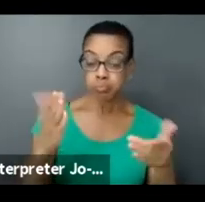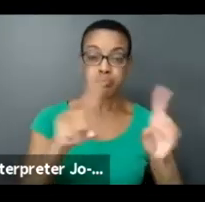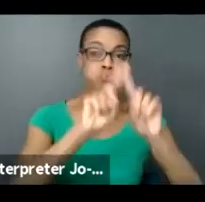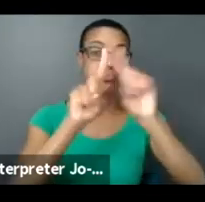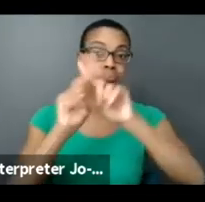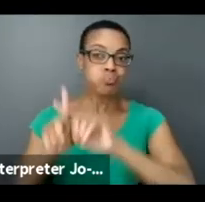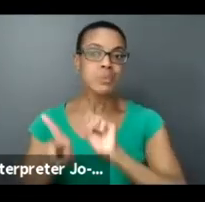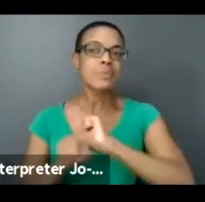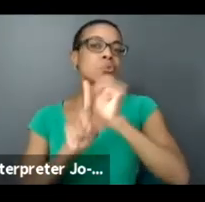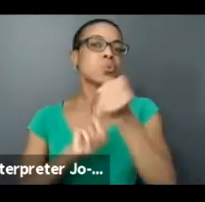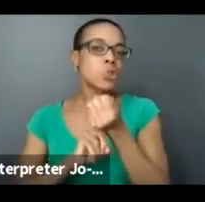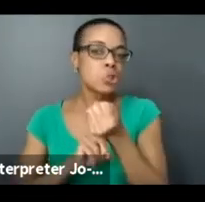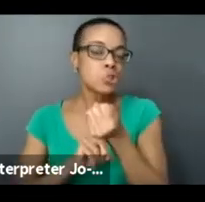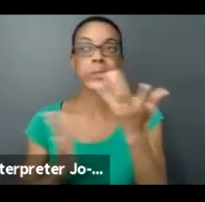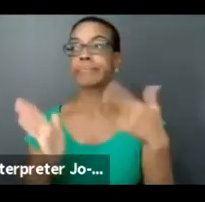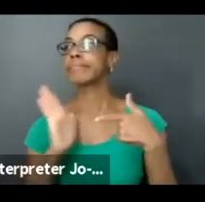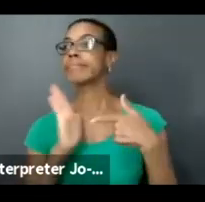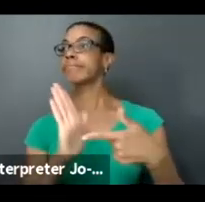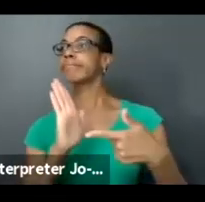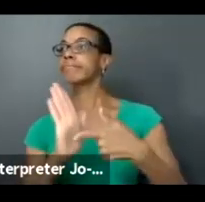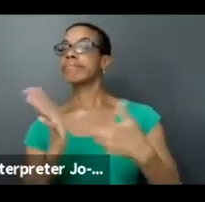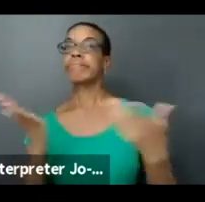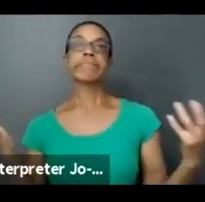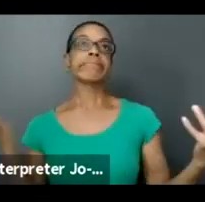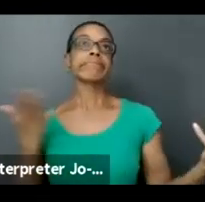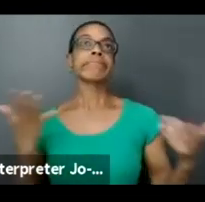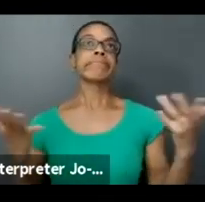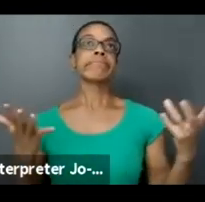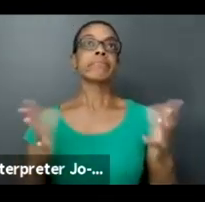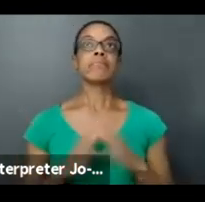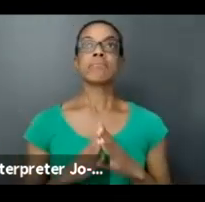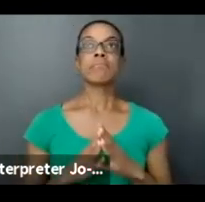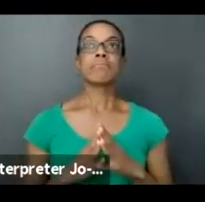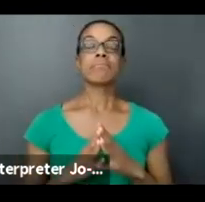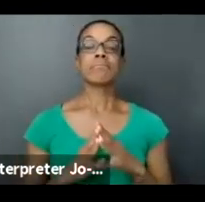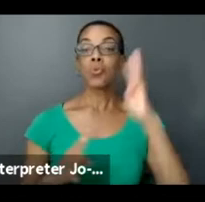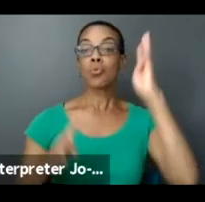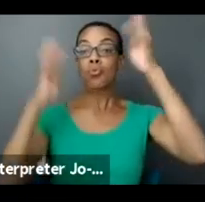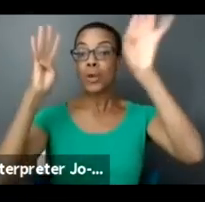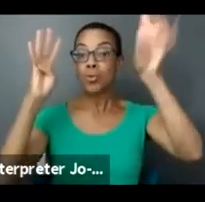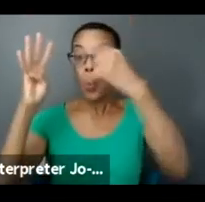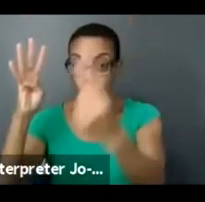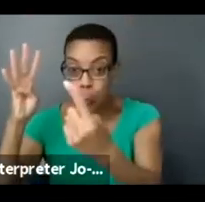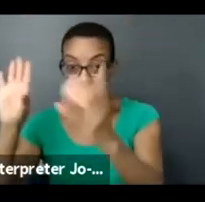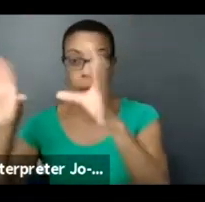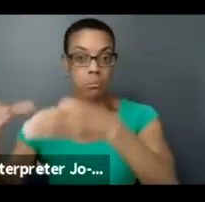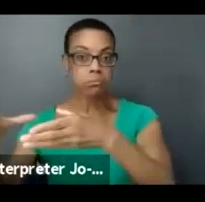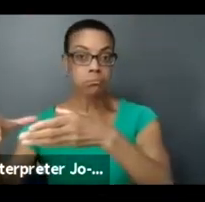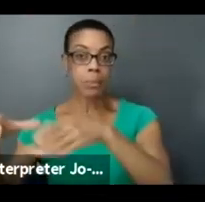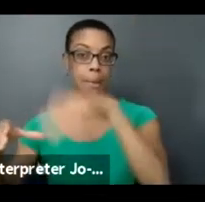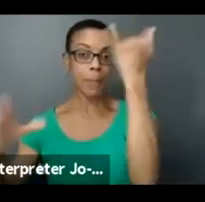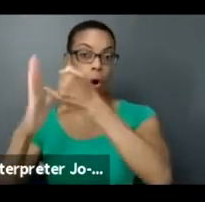scenarios, like for example, having a creation-only space where it would just be Black artists and collectives,